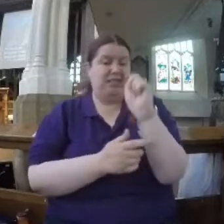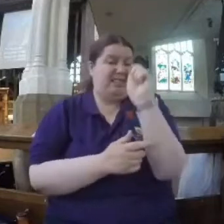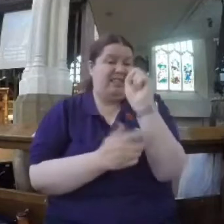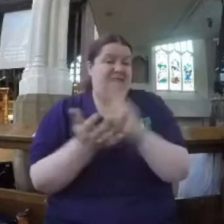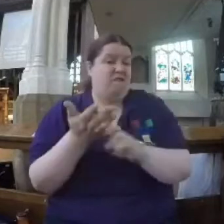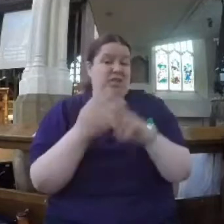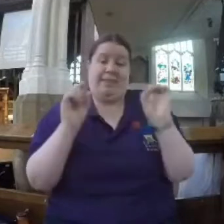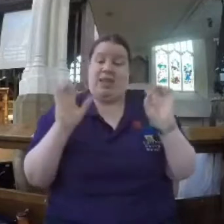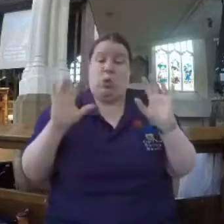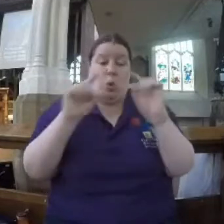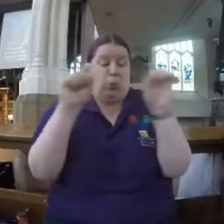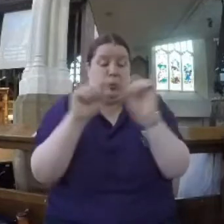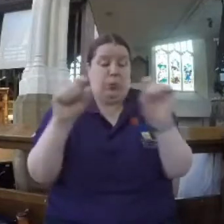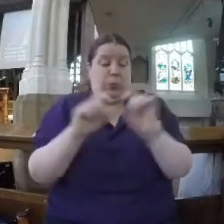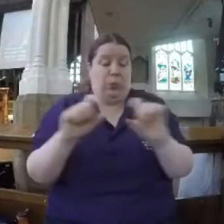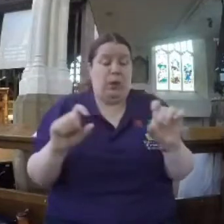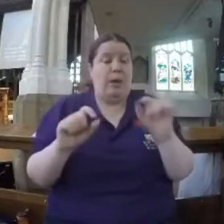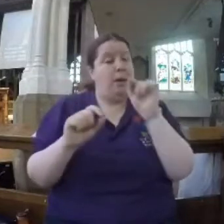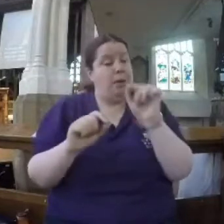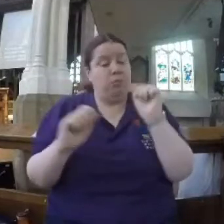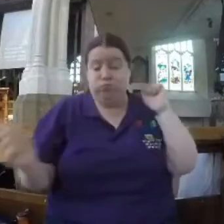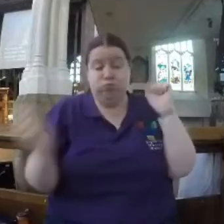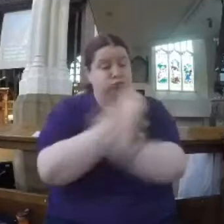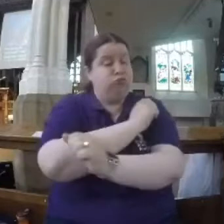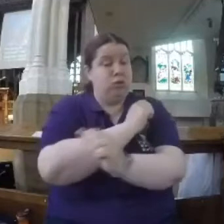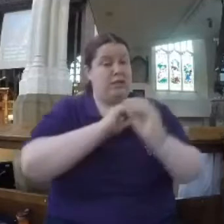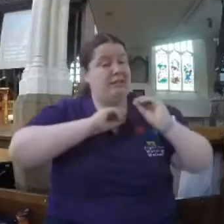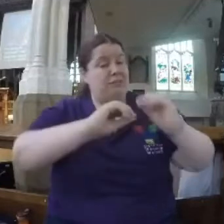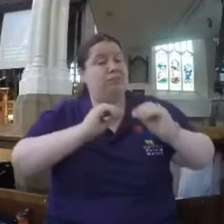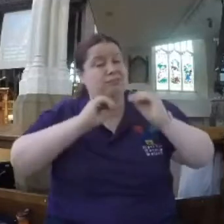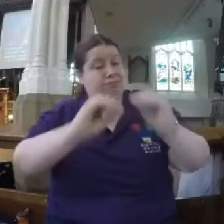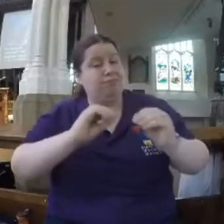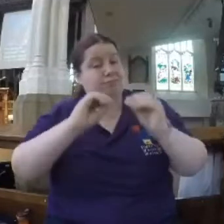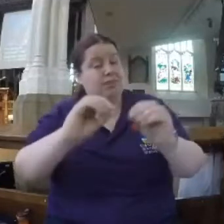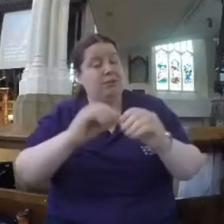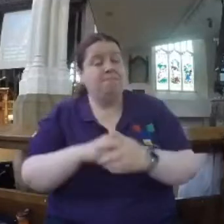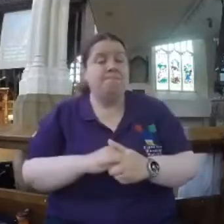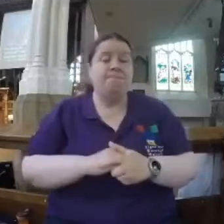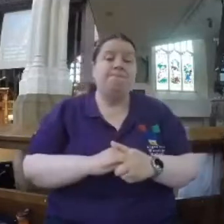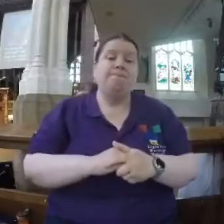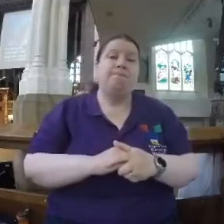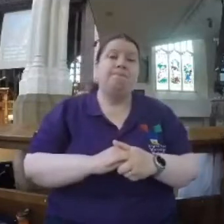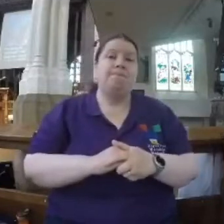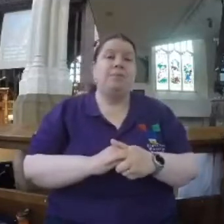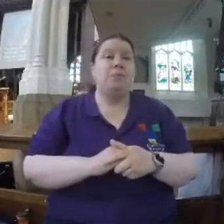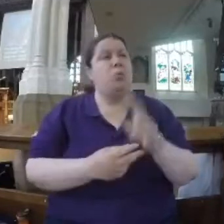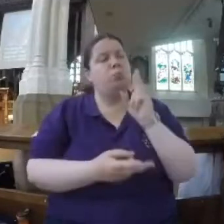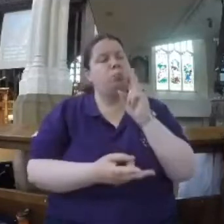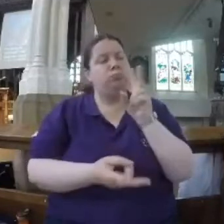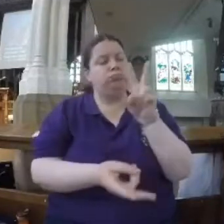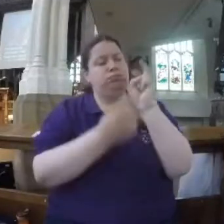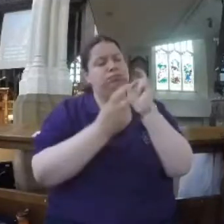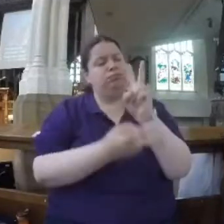10 verses that are revolutionary teaching. But it often seems the words that we're saying or hearing